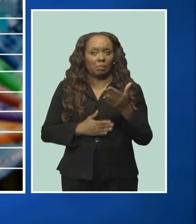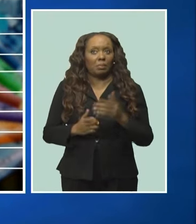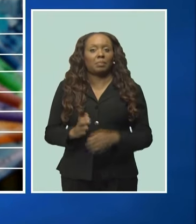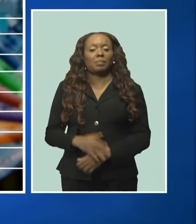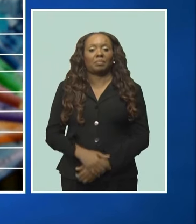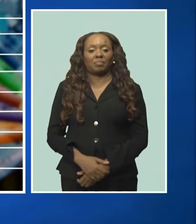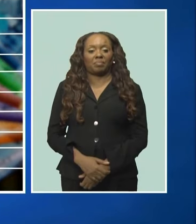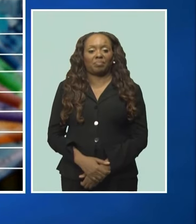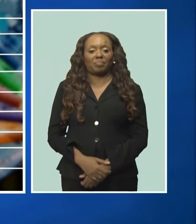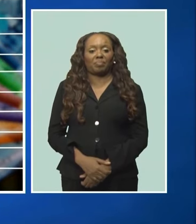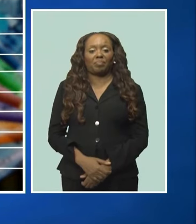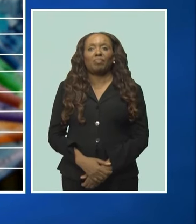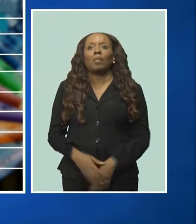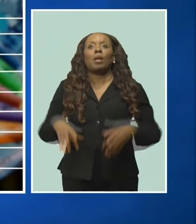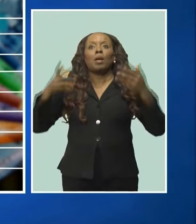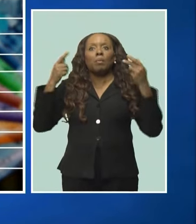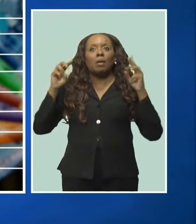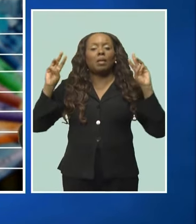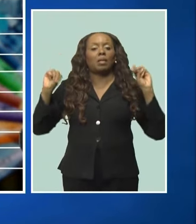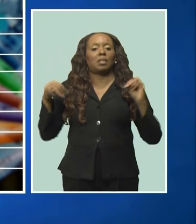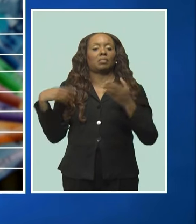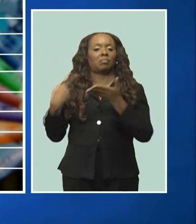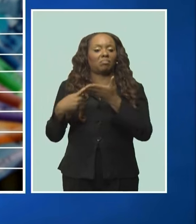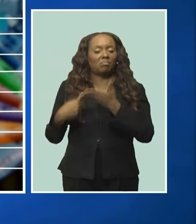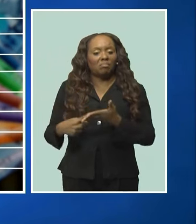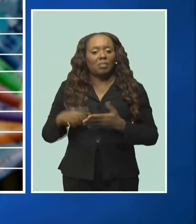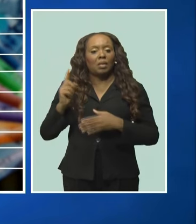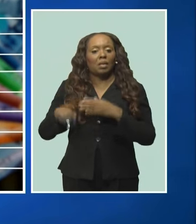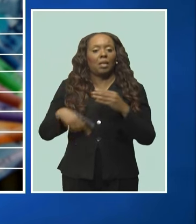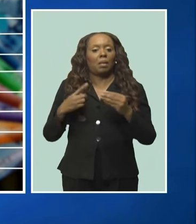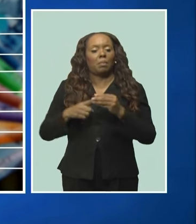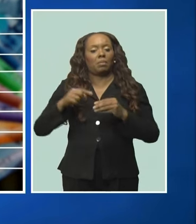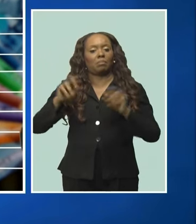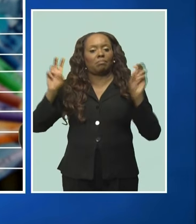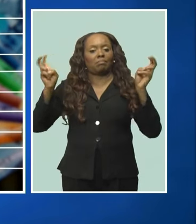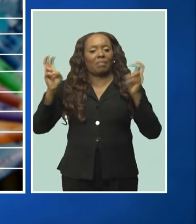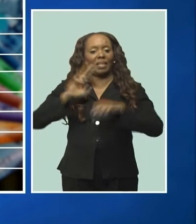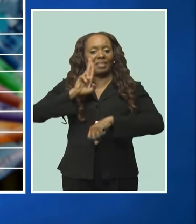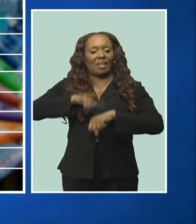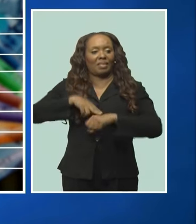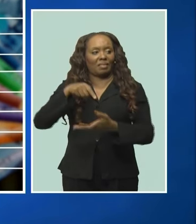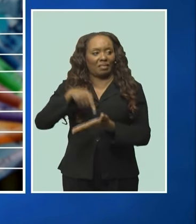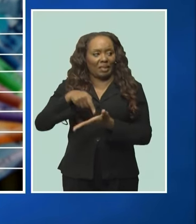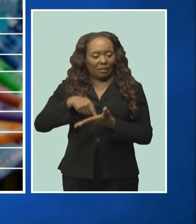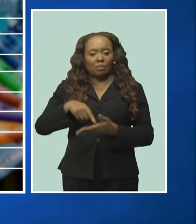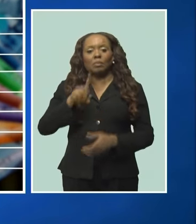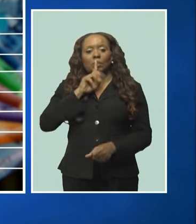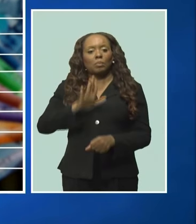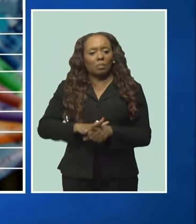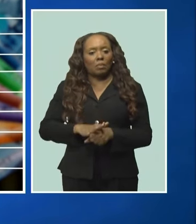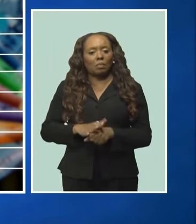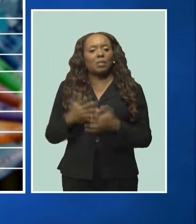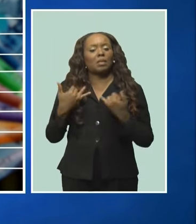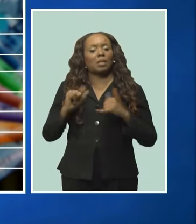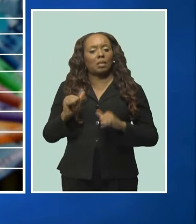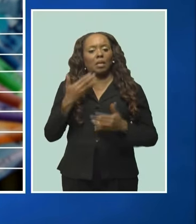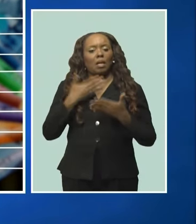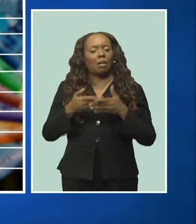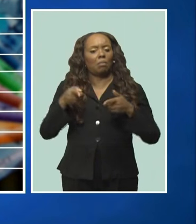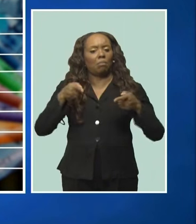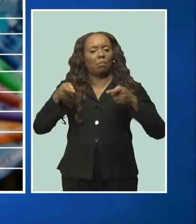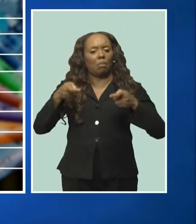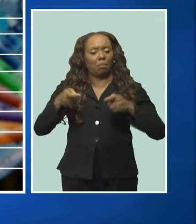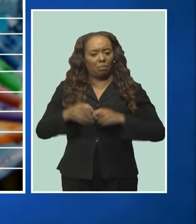Well, Prime Minister Motley has also addressed concerns about the national debt, as she gave the assurance that it is still at a manageable